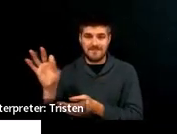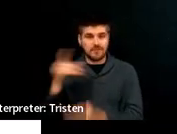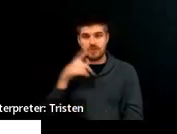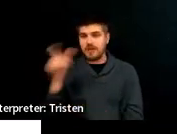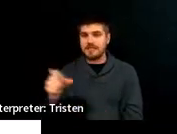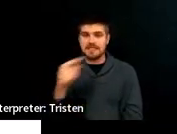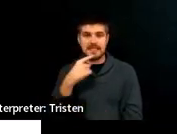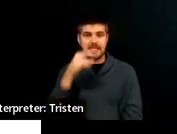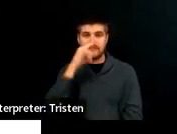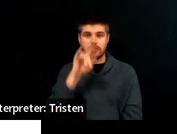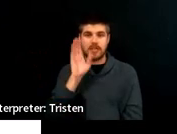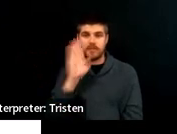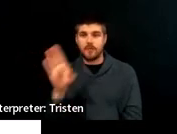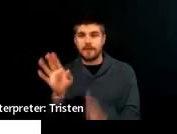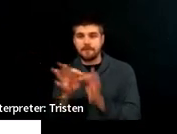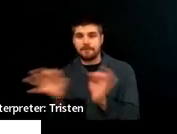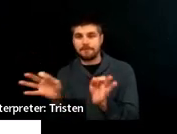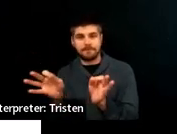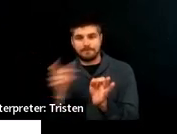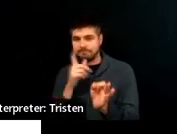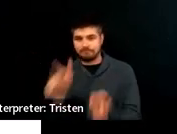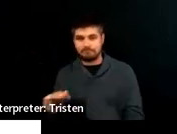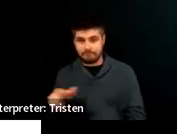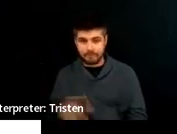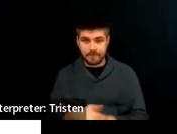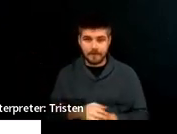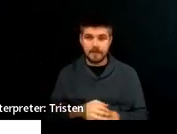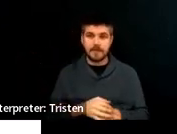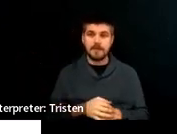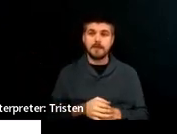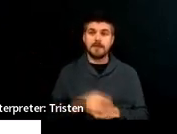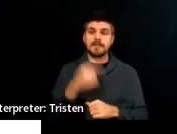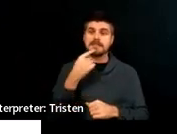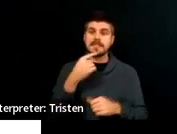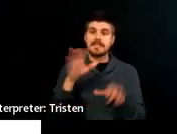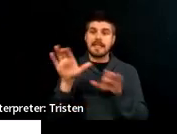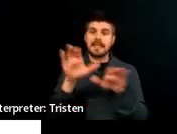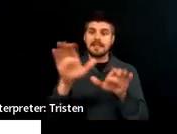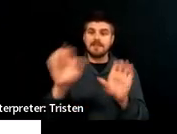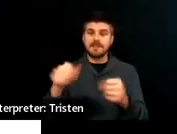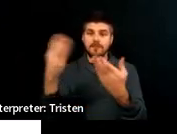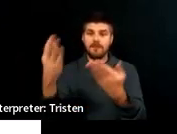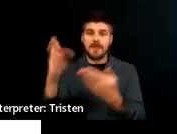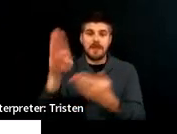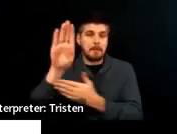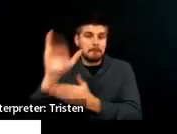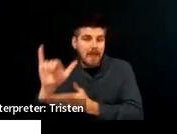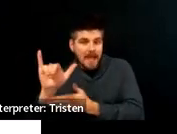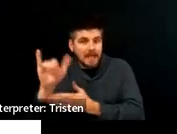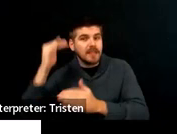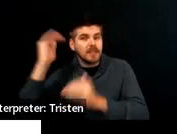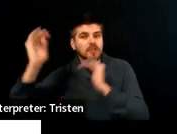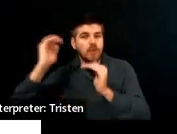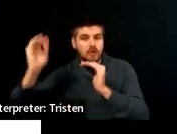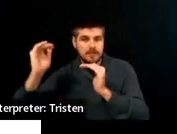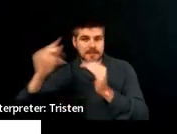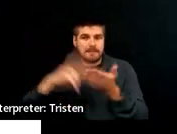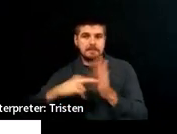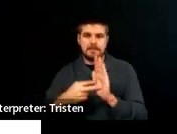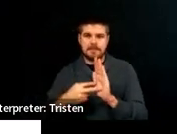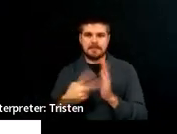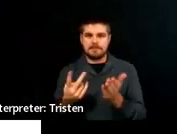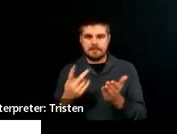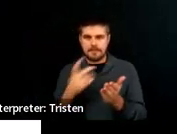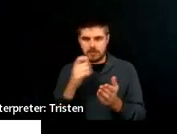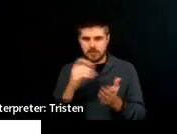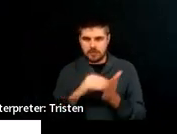prompt on it, on the IEP, it says the activity is provided by the adults in the school and the community. But that's why